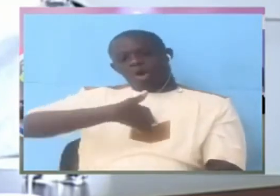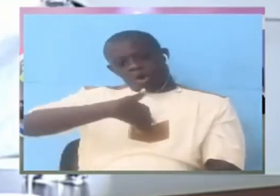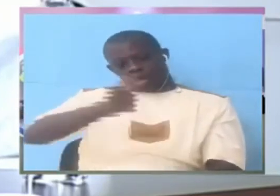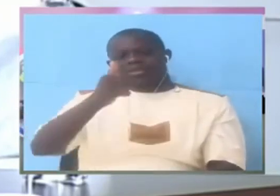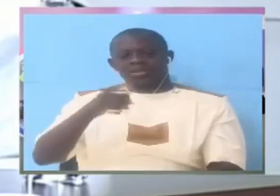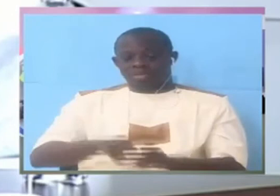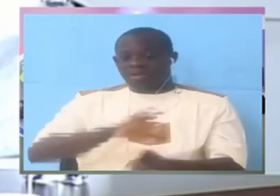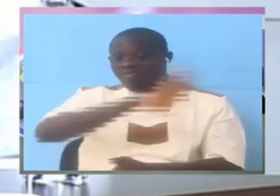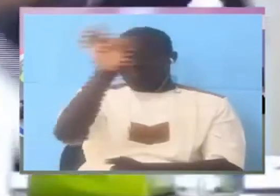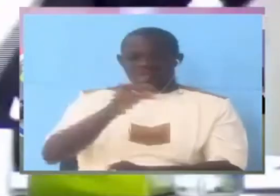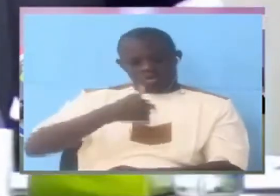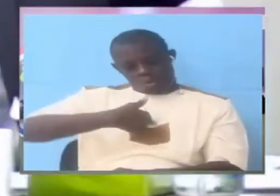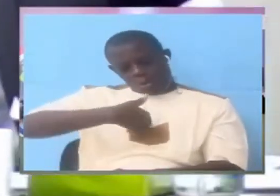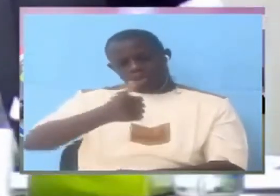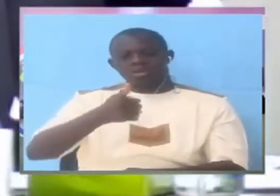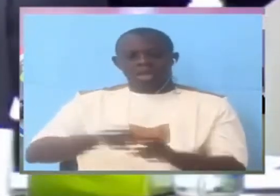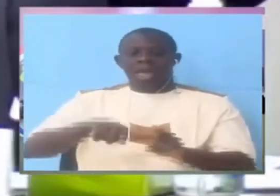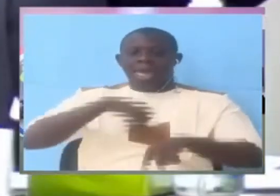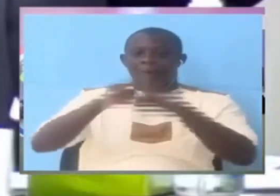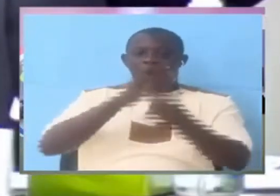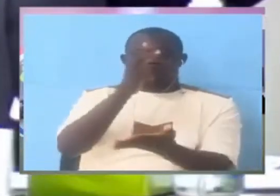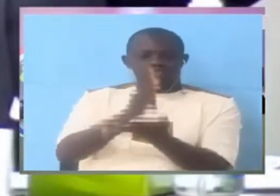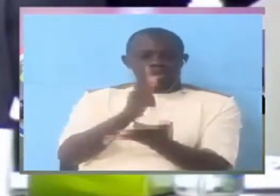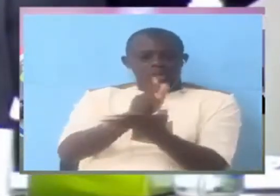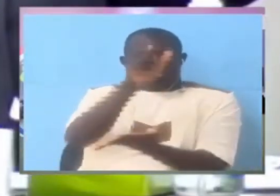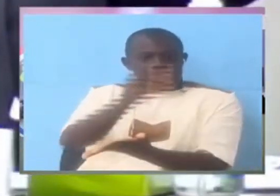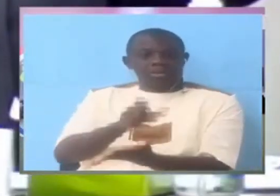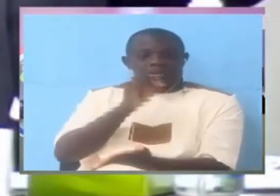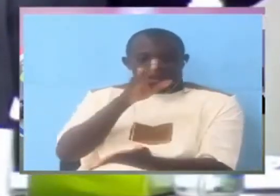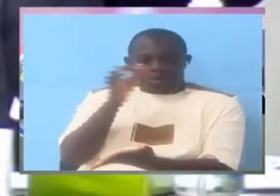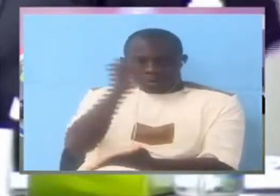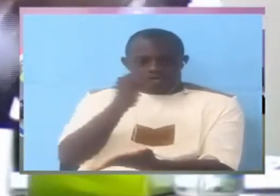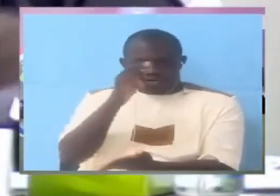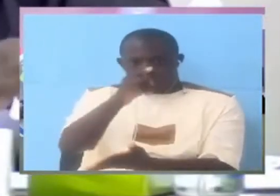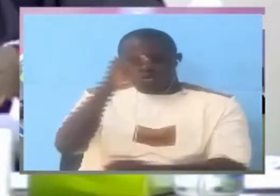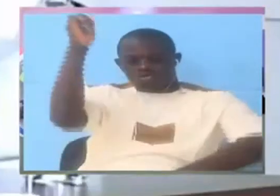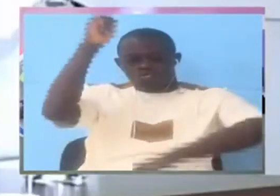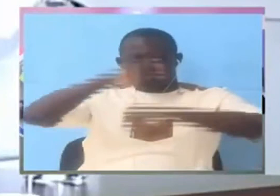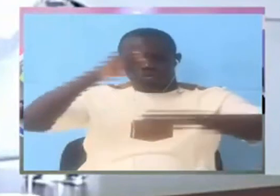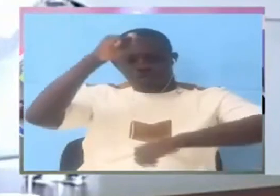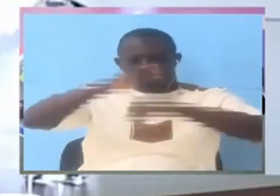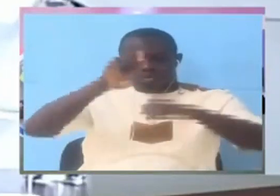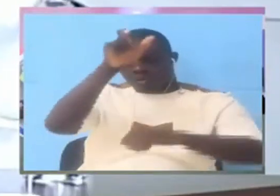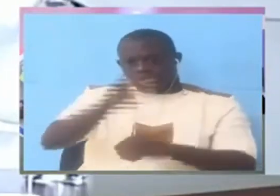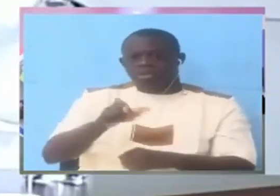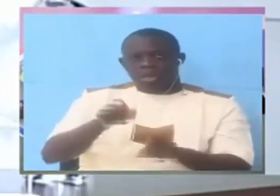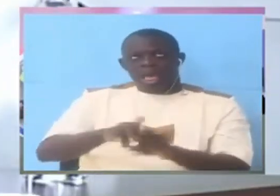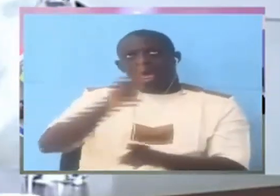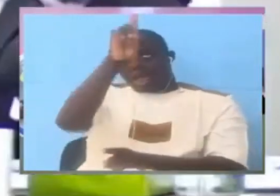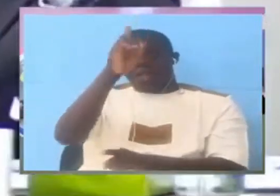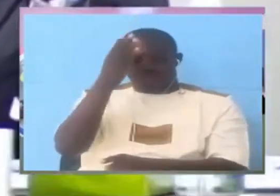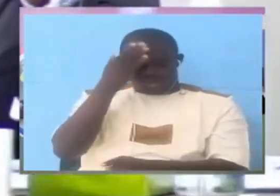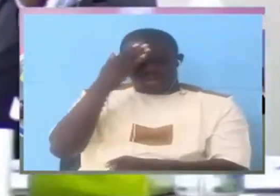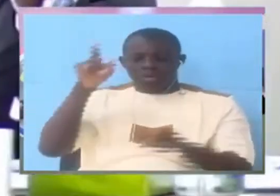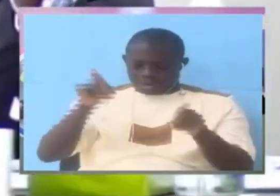I'm very honest. Well, according to the witness, because you are a torturer. This is what me. God knows and I know. Of